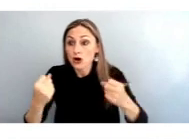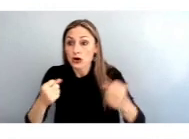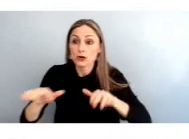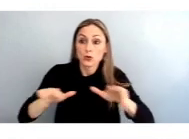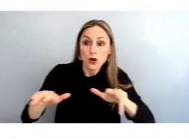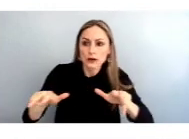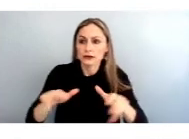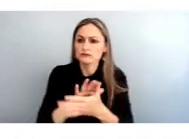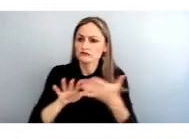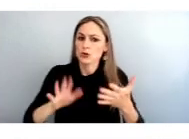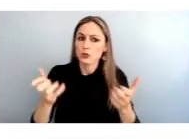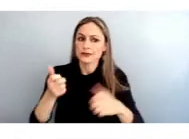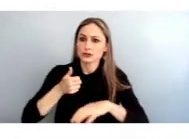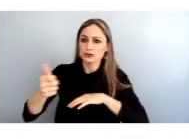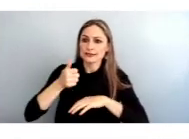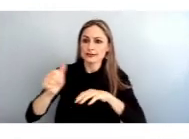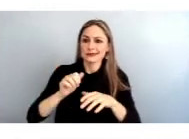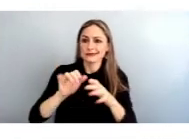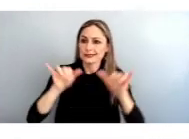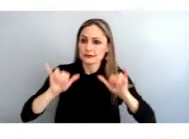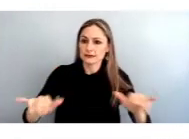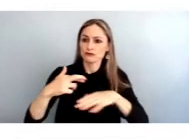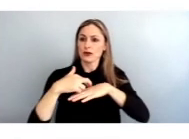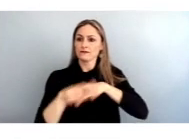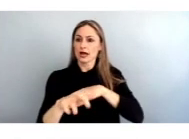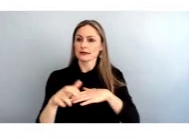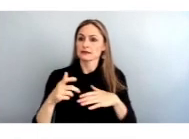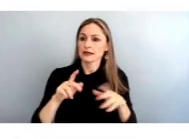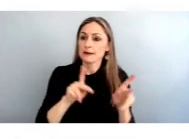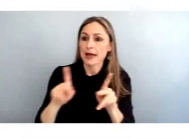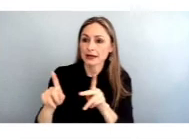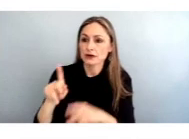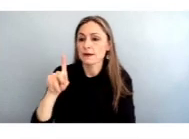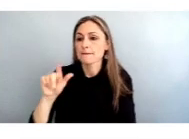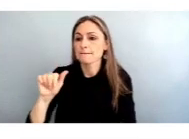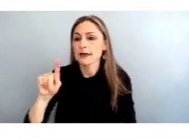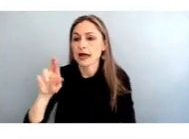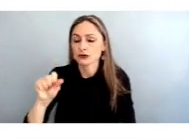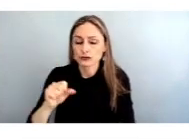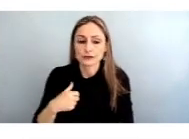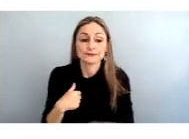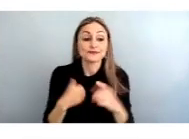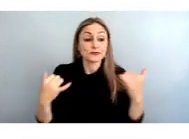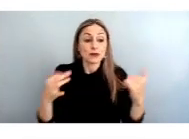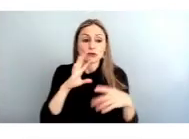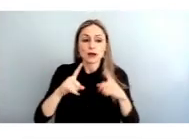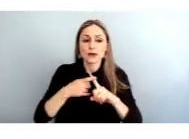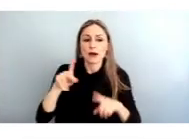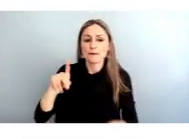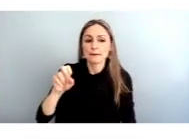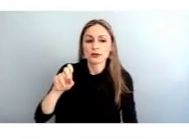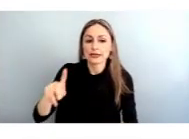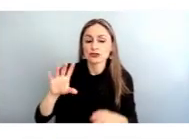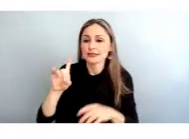that the transit system reflects those travel patterns. So today I'm going to talk to you a little bit about population density and the demographics and